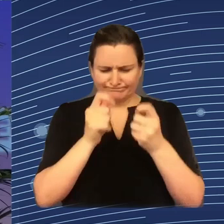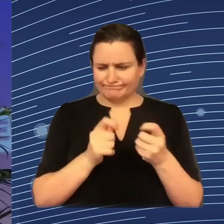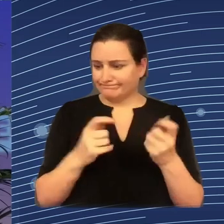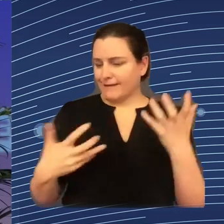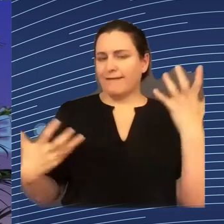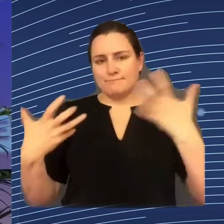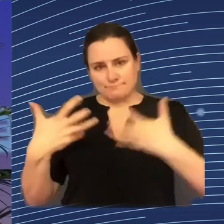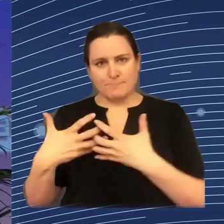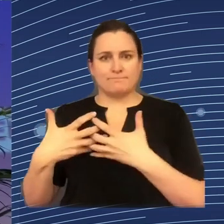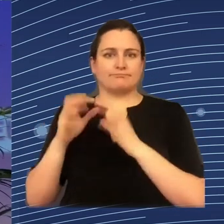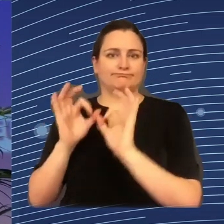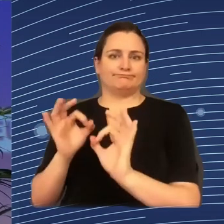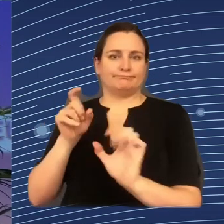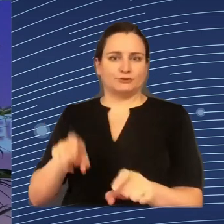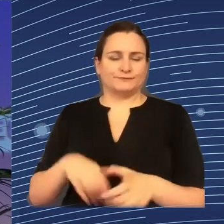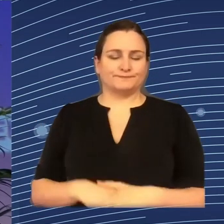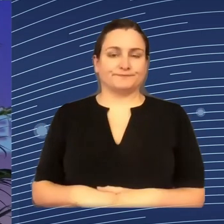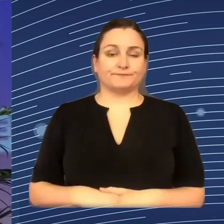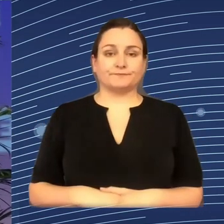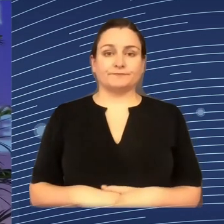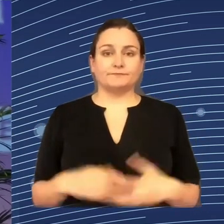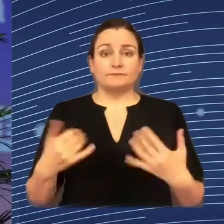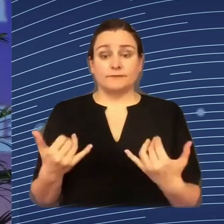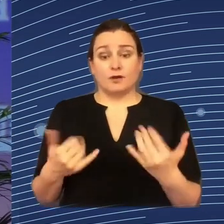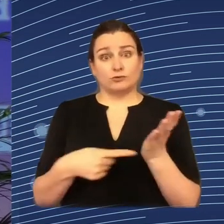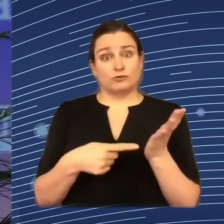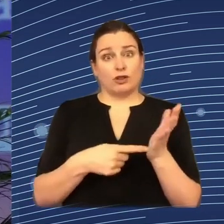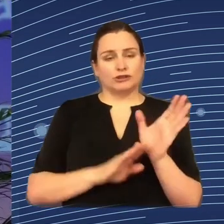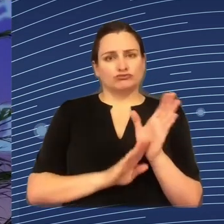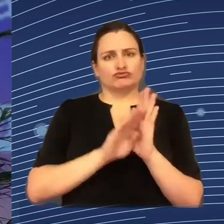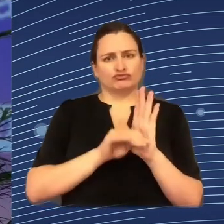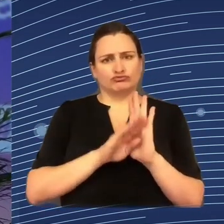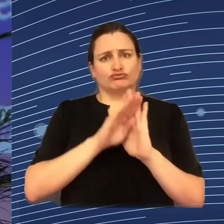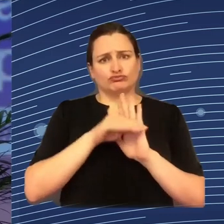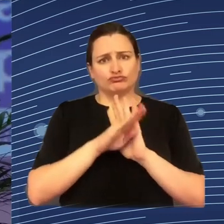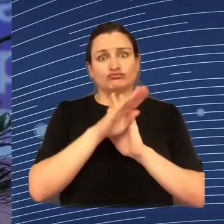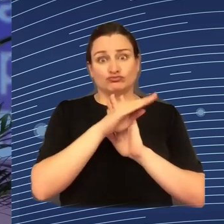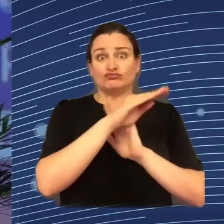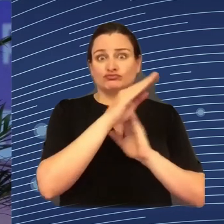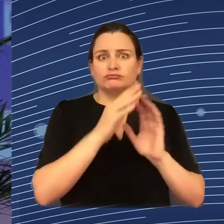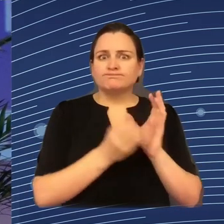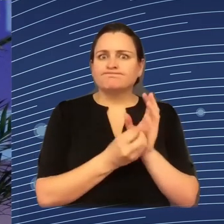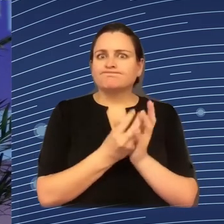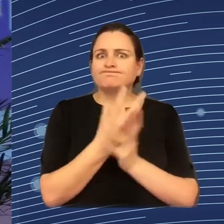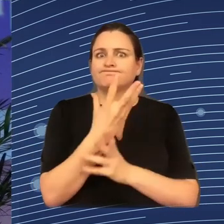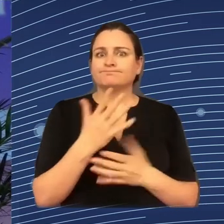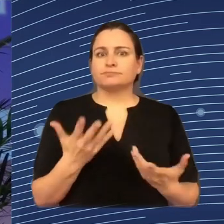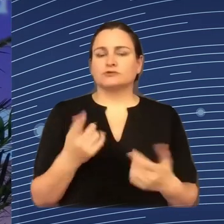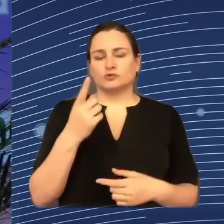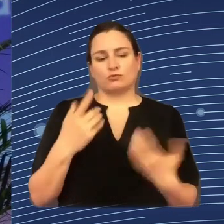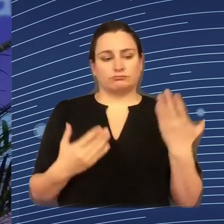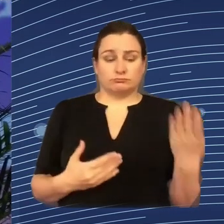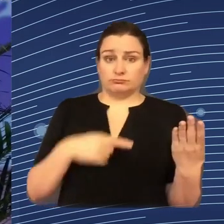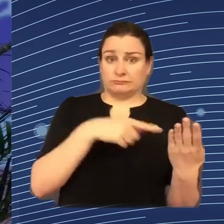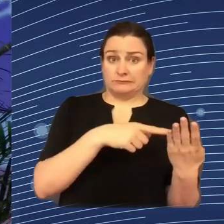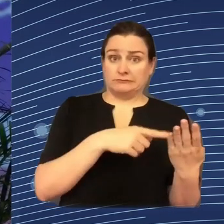developing. And of course, there will be many applications of this technology. And so on the one side, you've got the companies that are